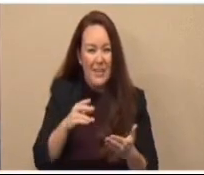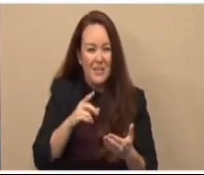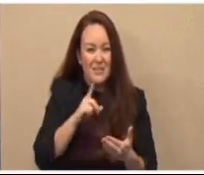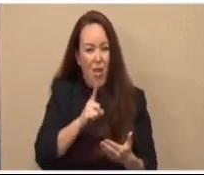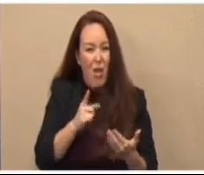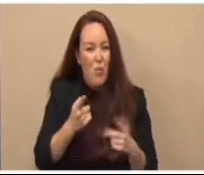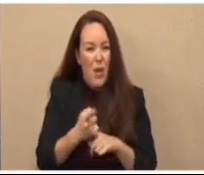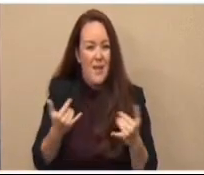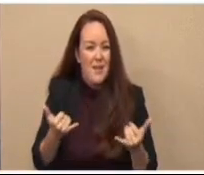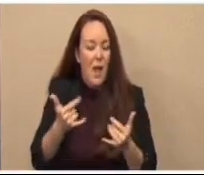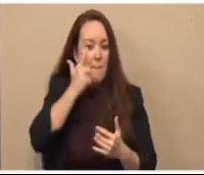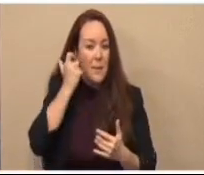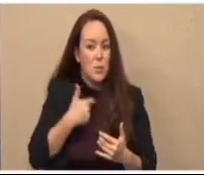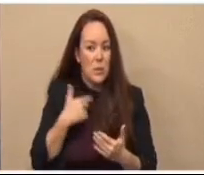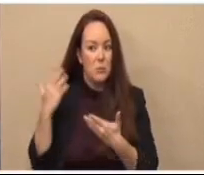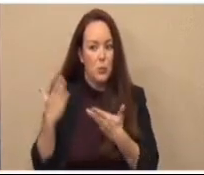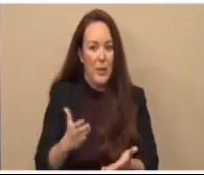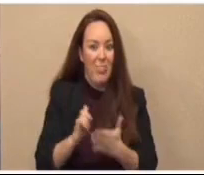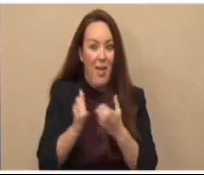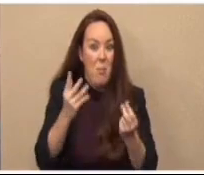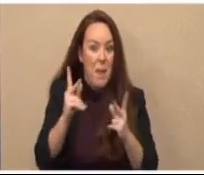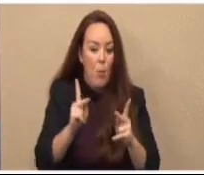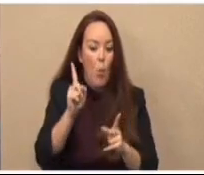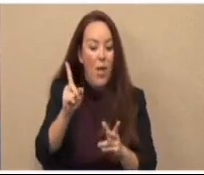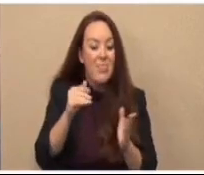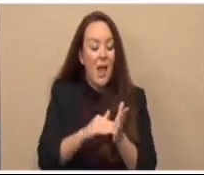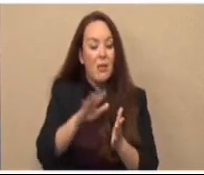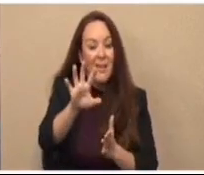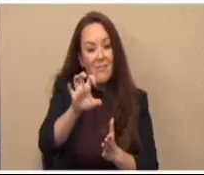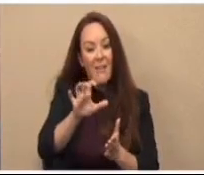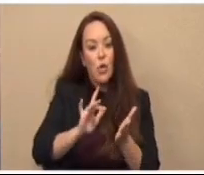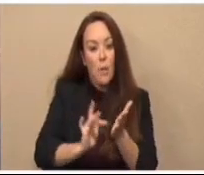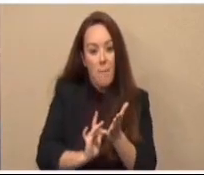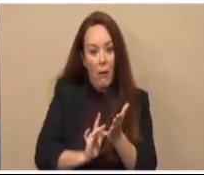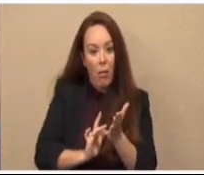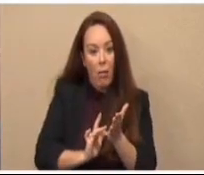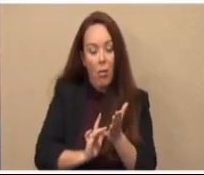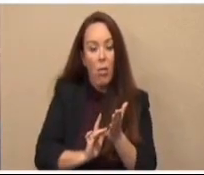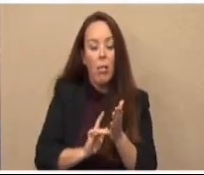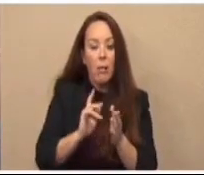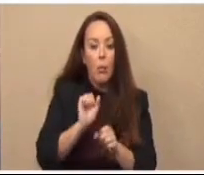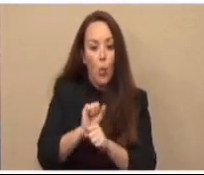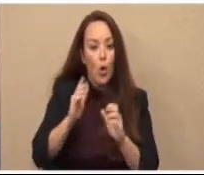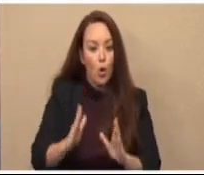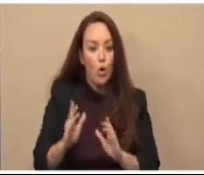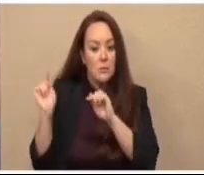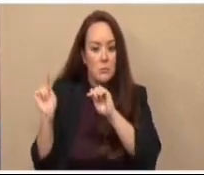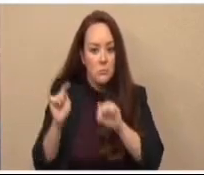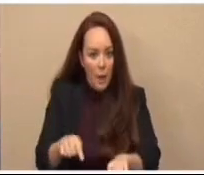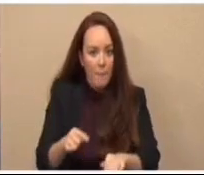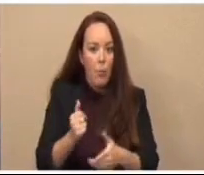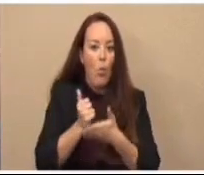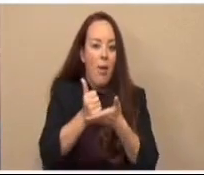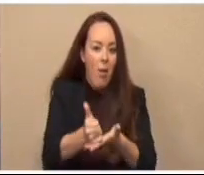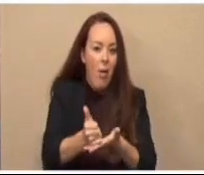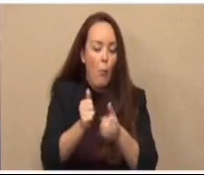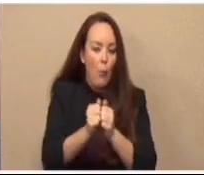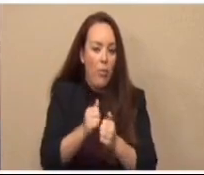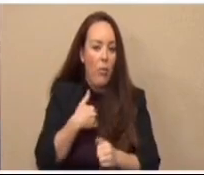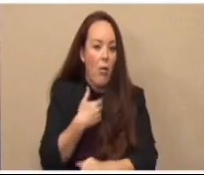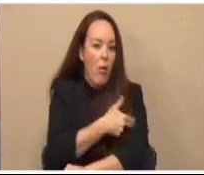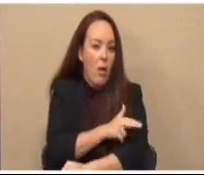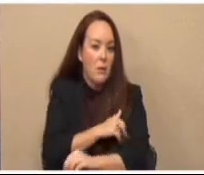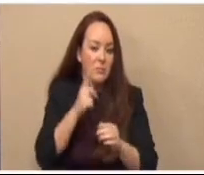have to bring that. 1,500 medical personnel have been sent to help with hospital search.